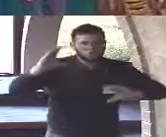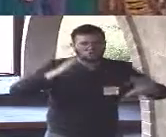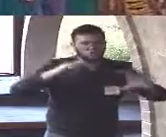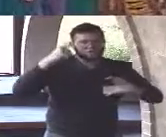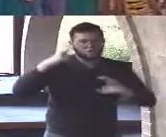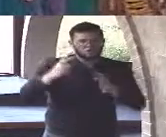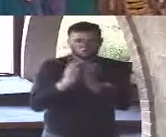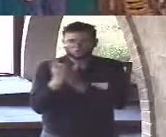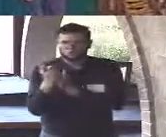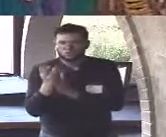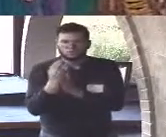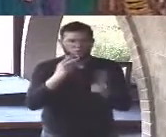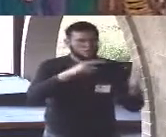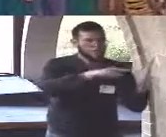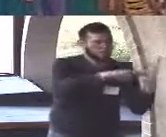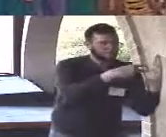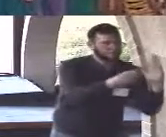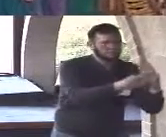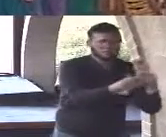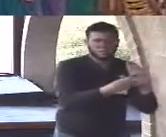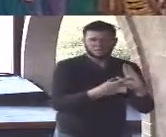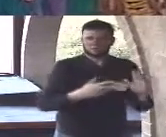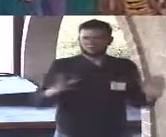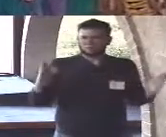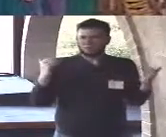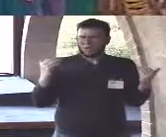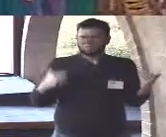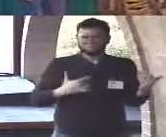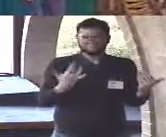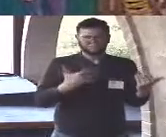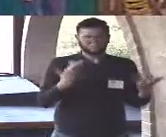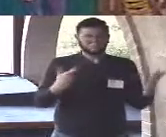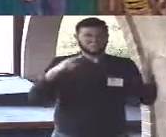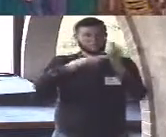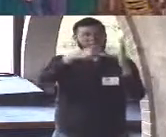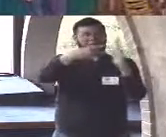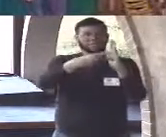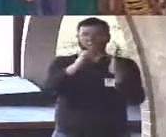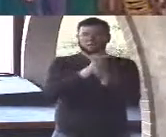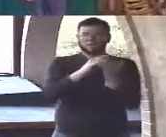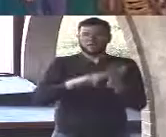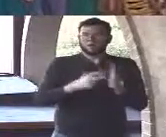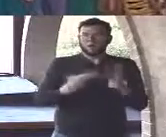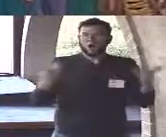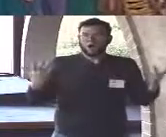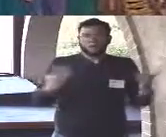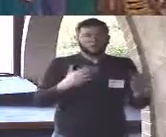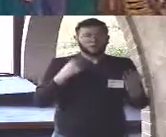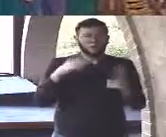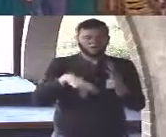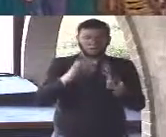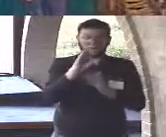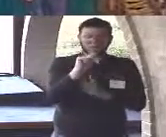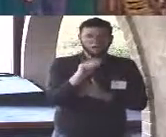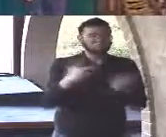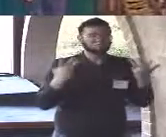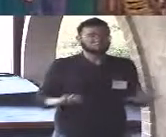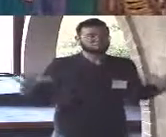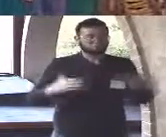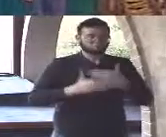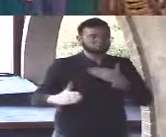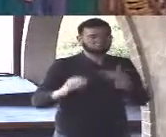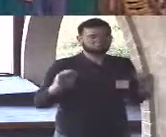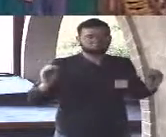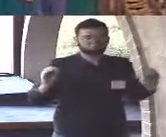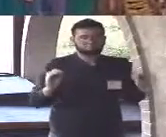ultimate meaning is something we just find as if there really is some objective meaning to everything out there somewhere out